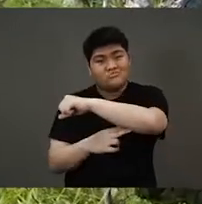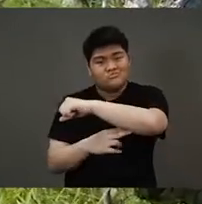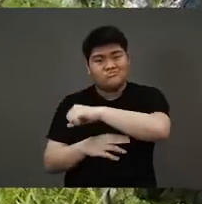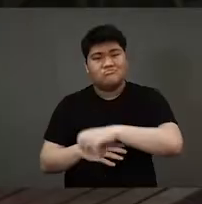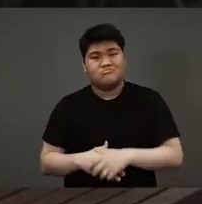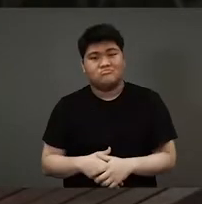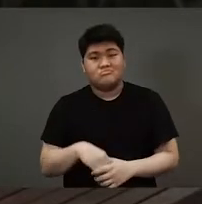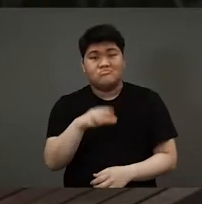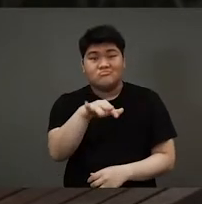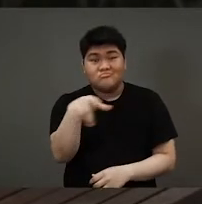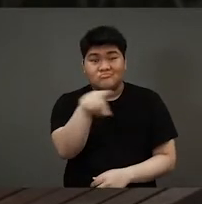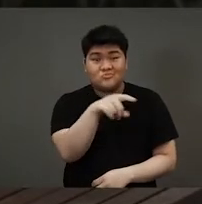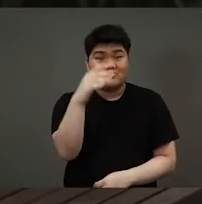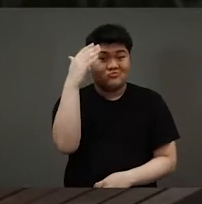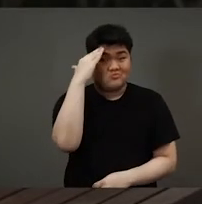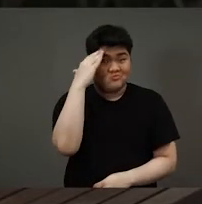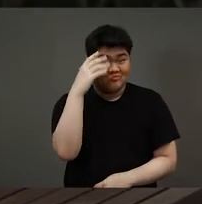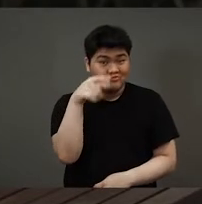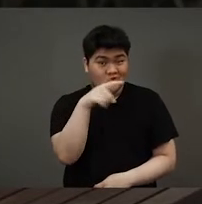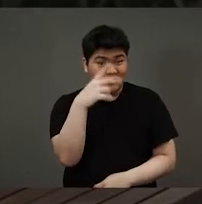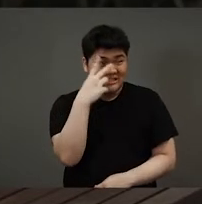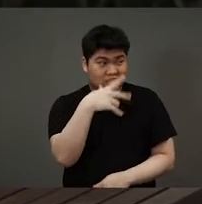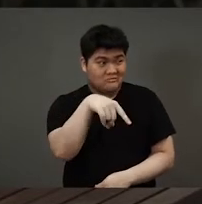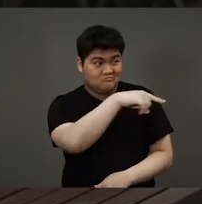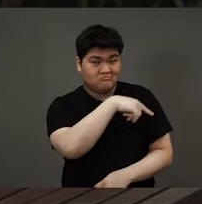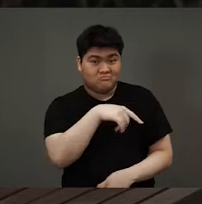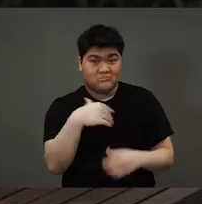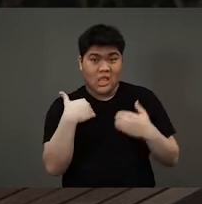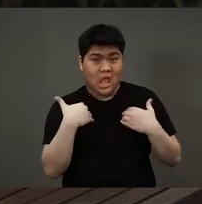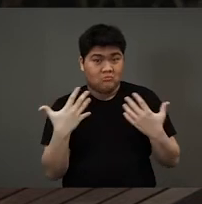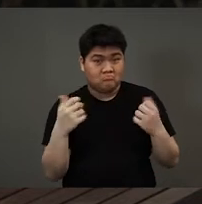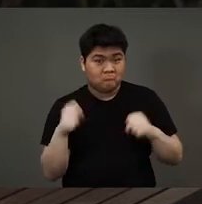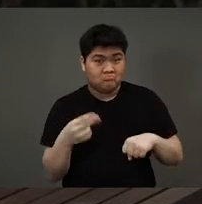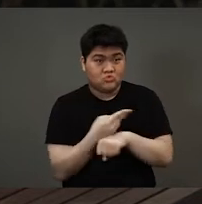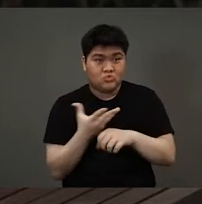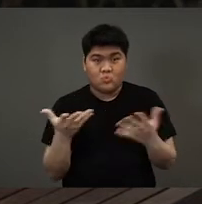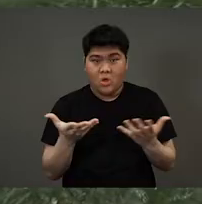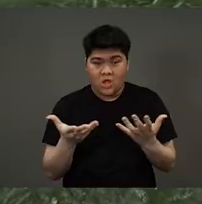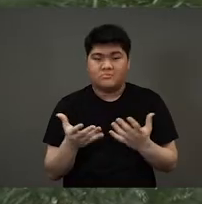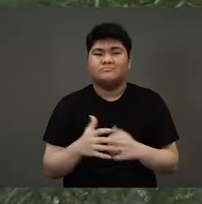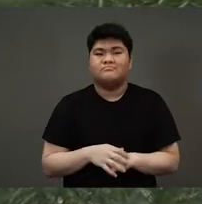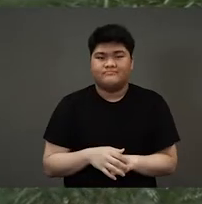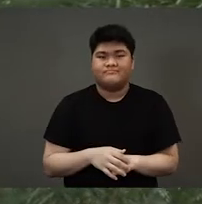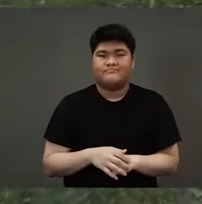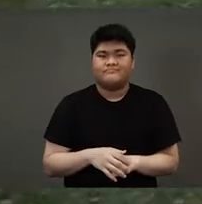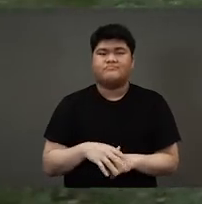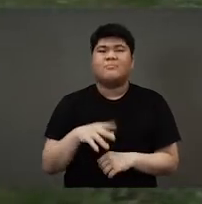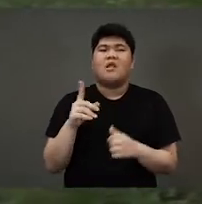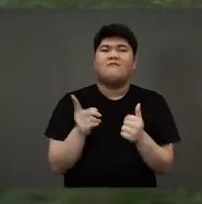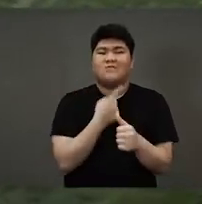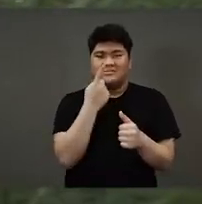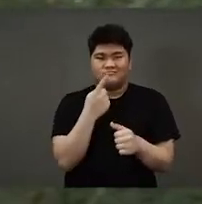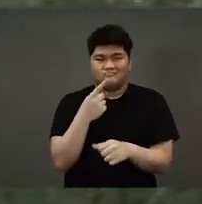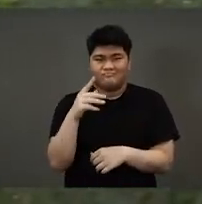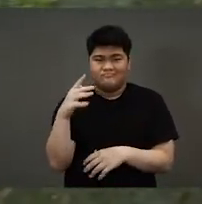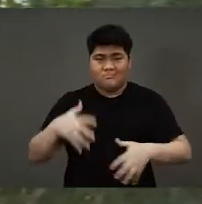with? Now, boys and girls, can you see things around you, around the magical forest? First of all, monkey,